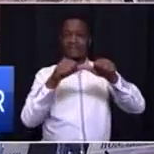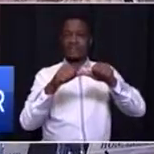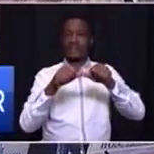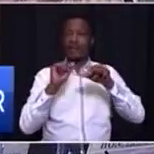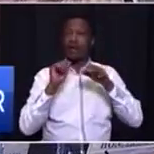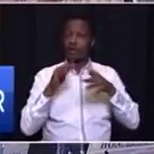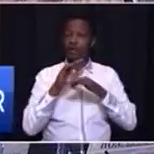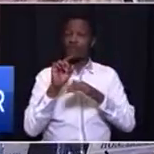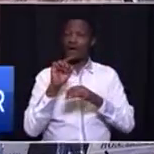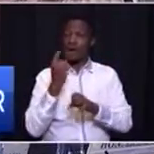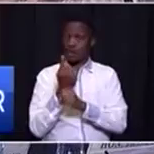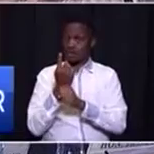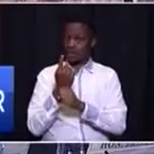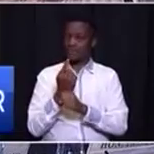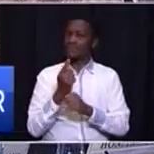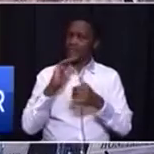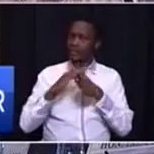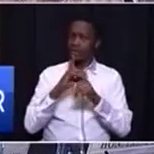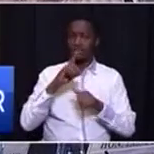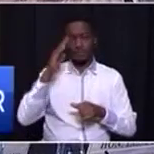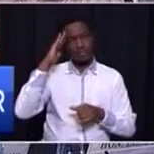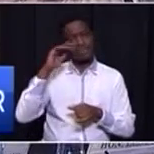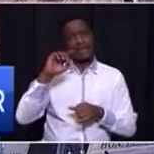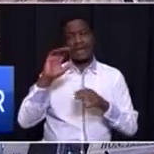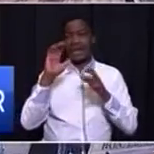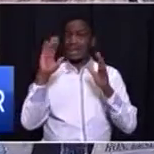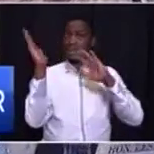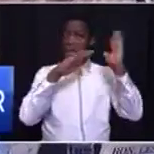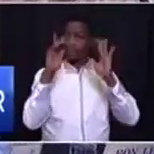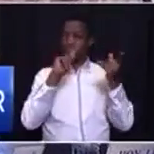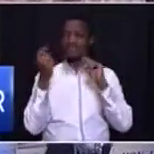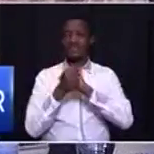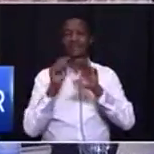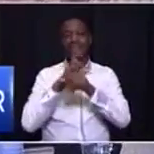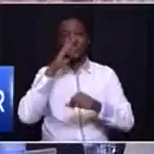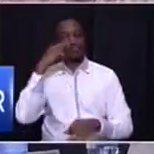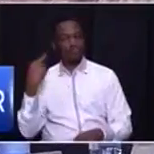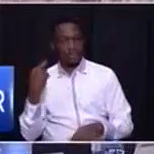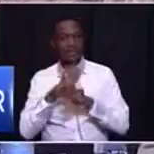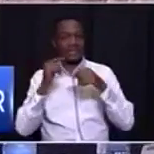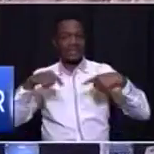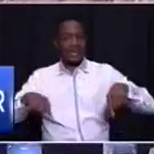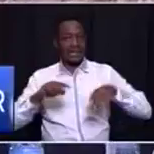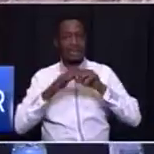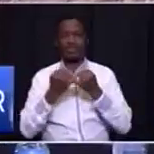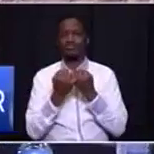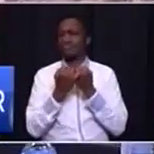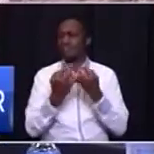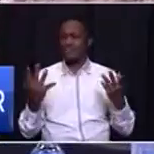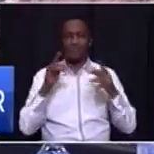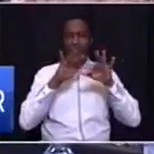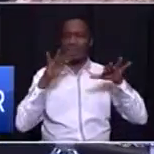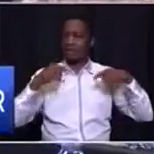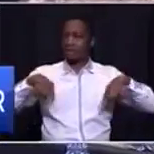first 100 days. Climate change is real. Climate change is a very real threat to many of our people.